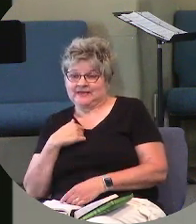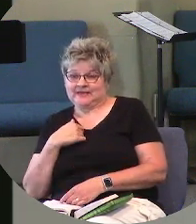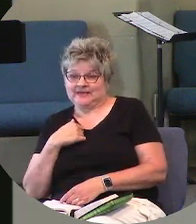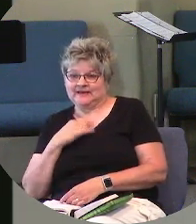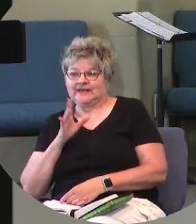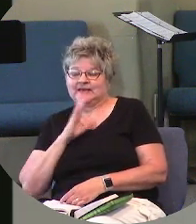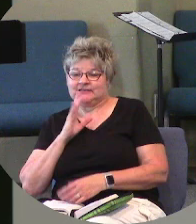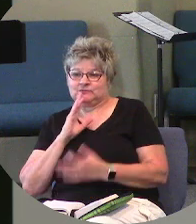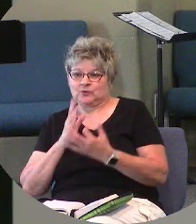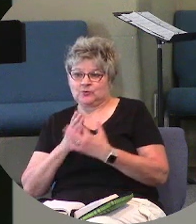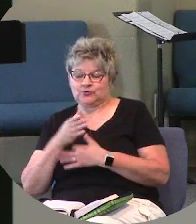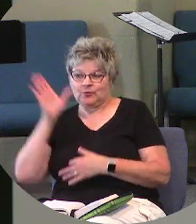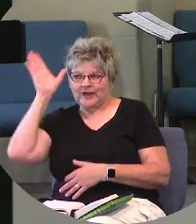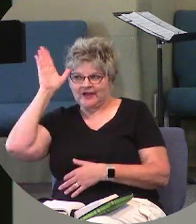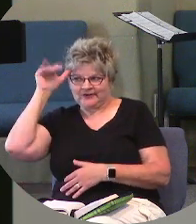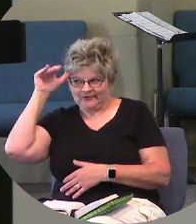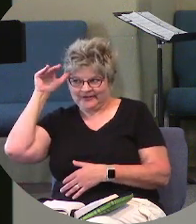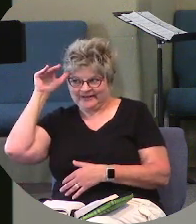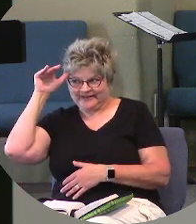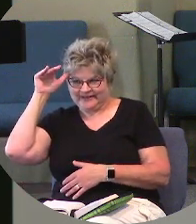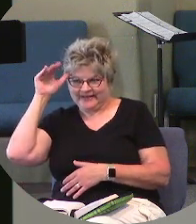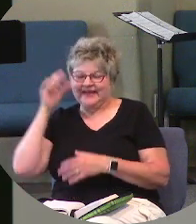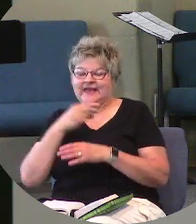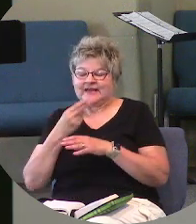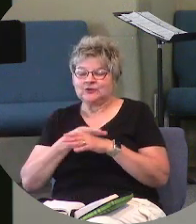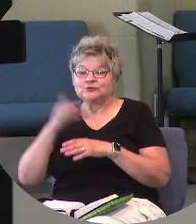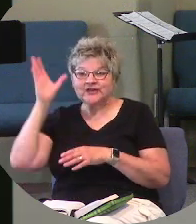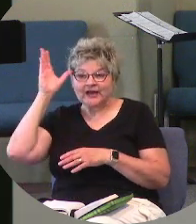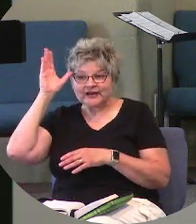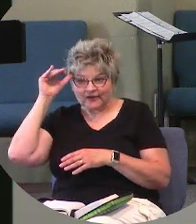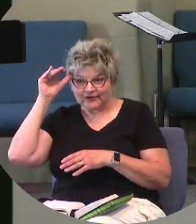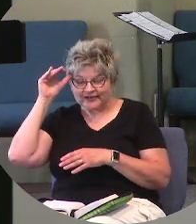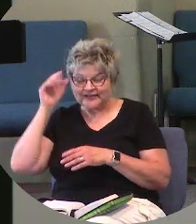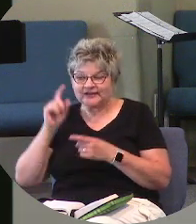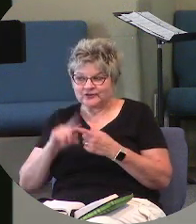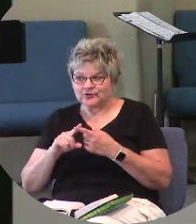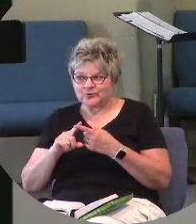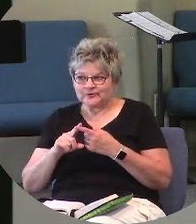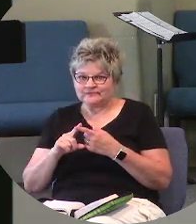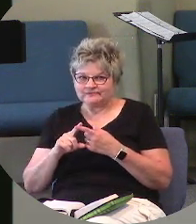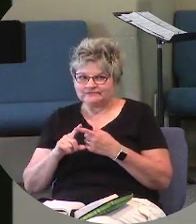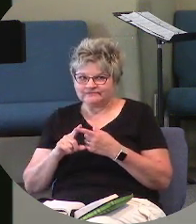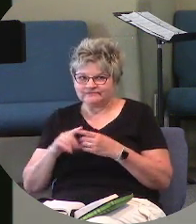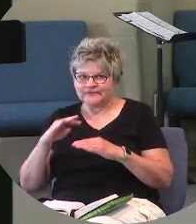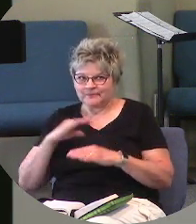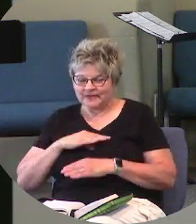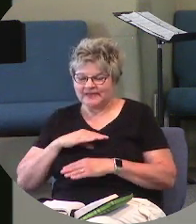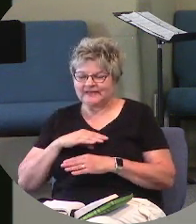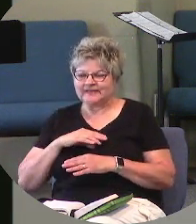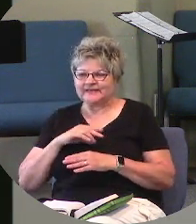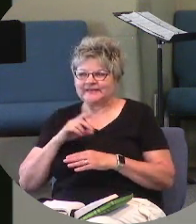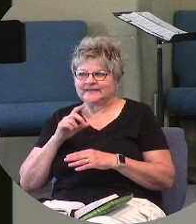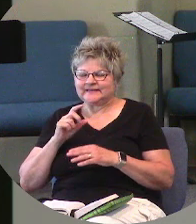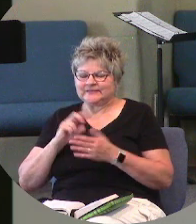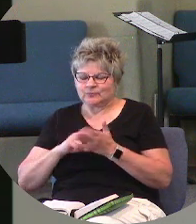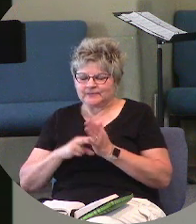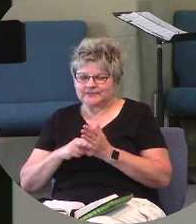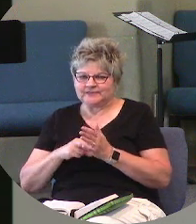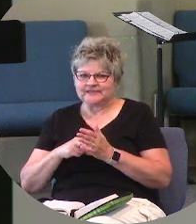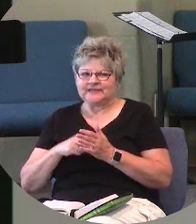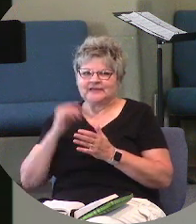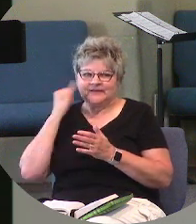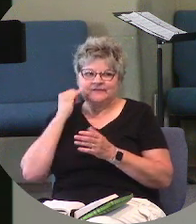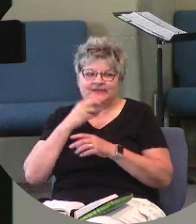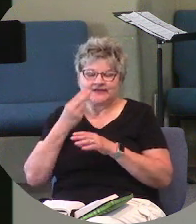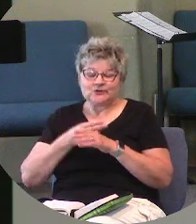spoke through a donkey. He used a donkey to meet his purposes. If he can use a donkey, he can use me and he can